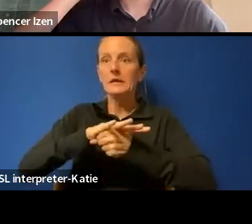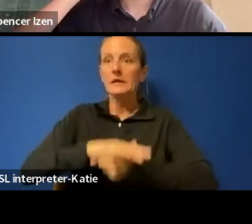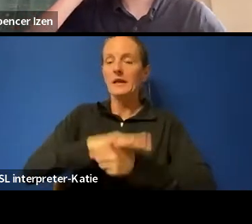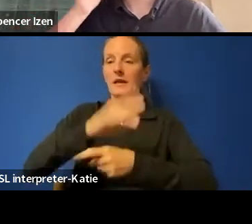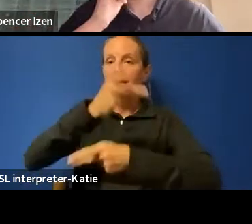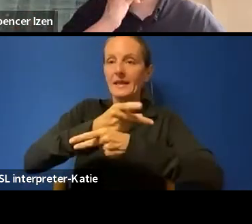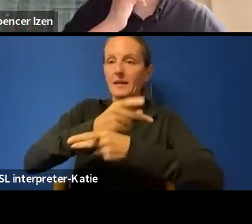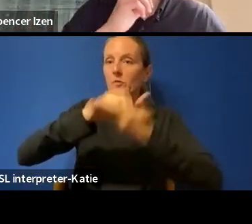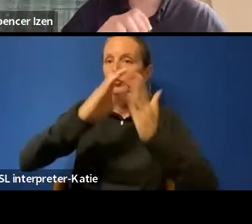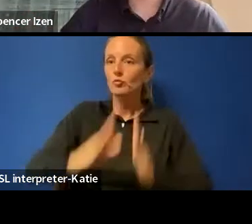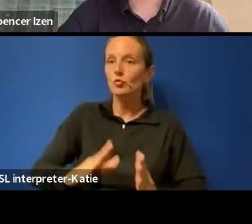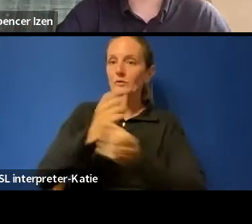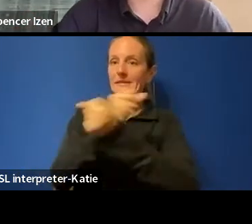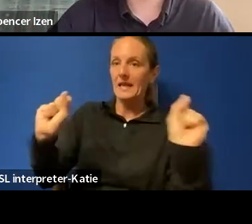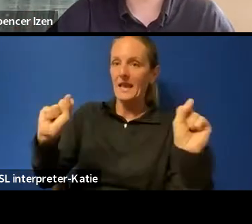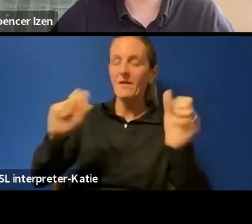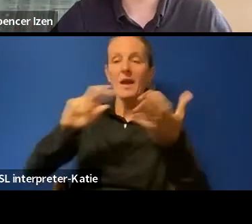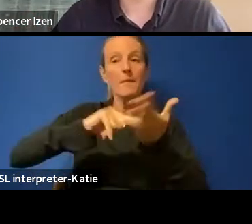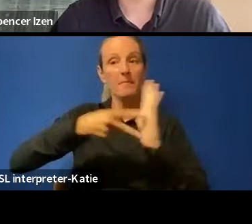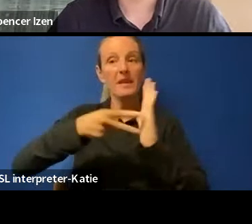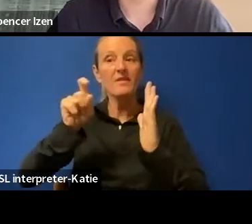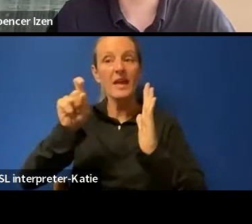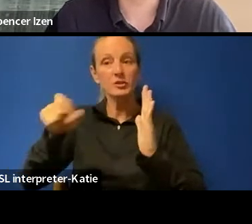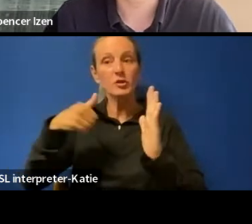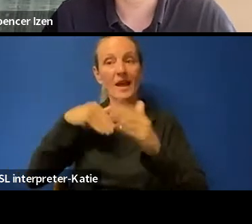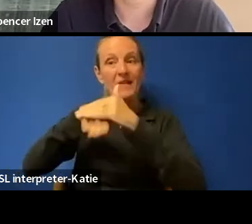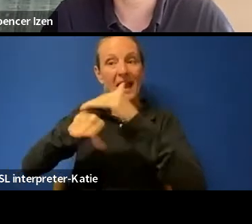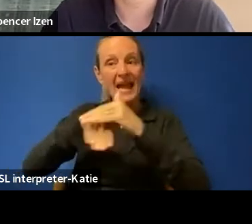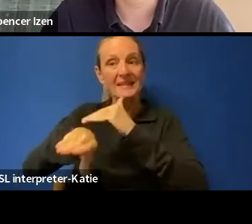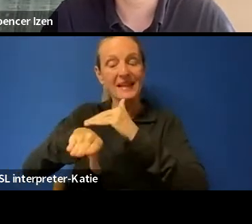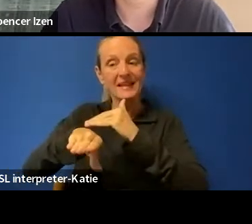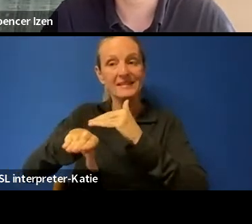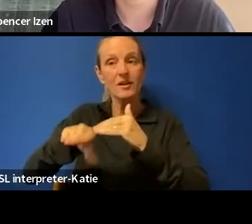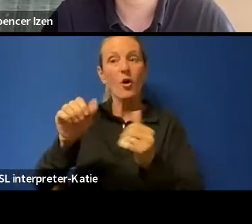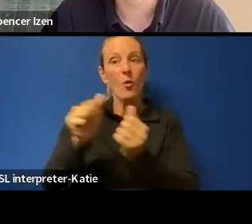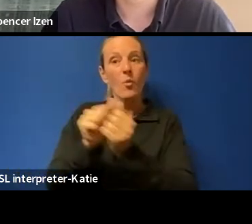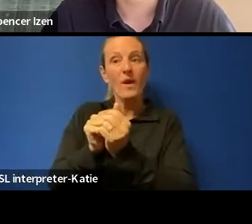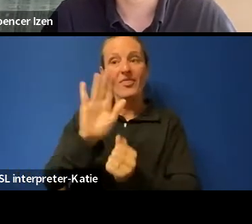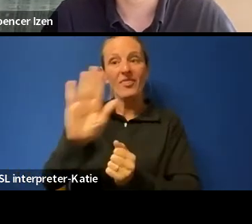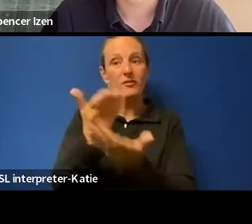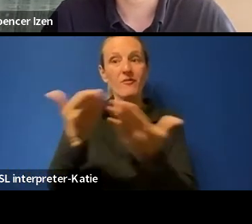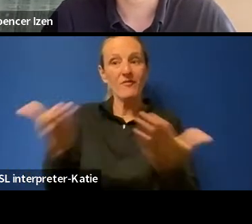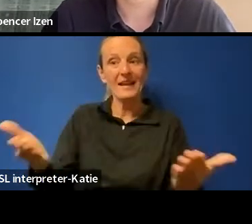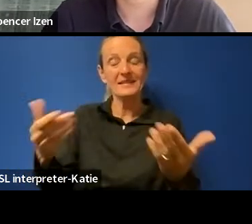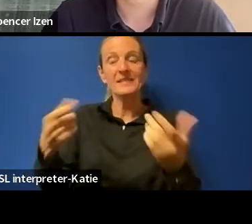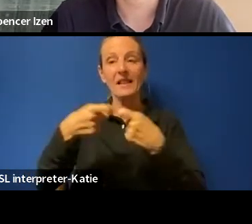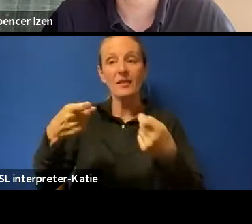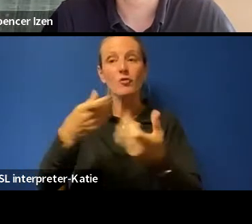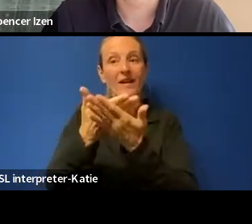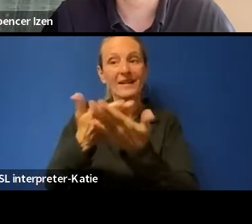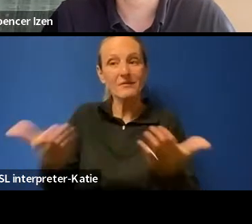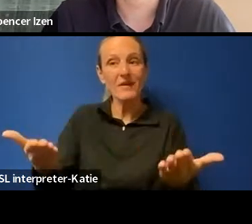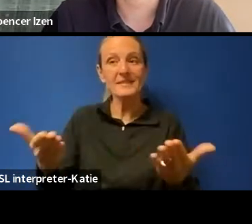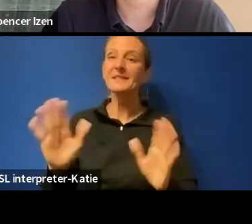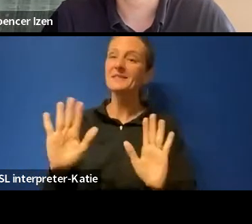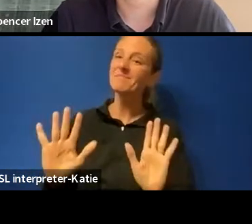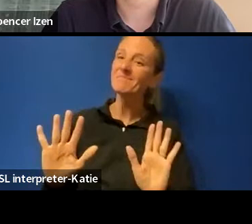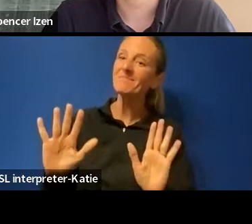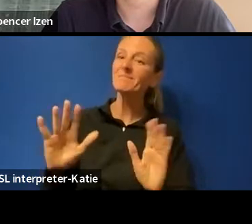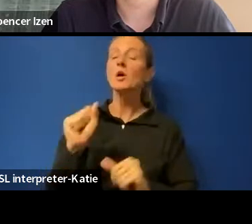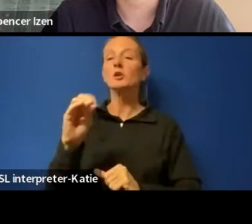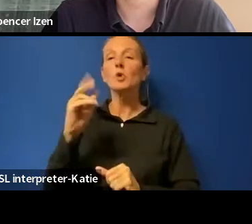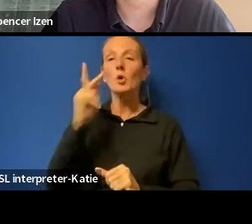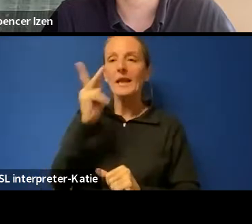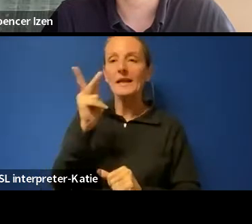access to a student's electronic devices? Let's explore the law around privacy and electronic devices for students